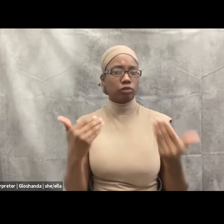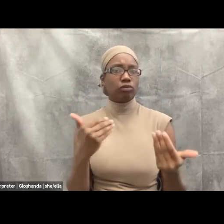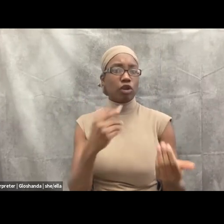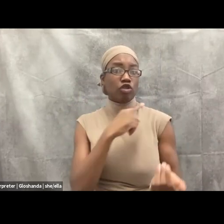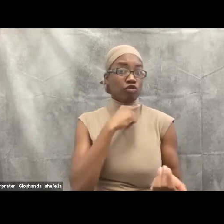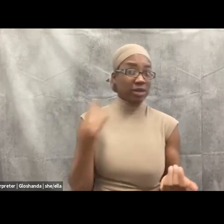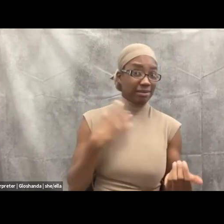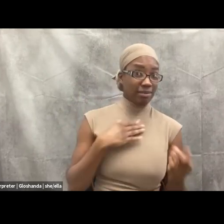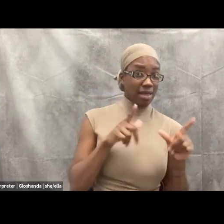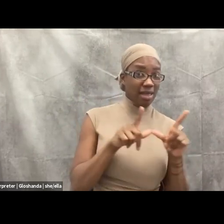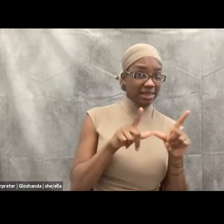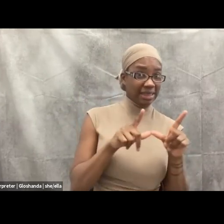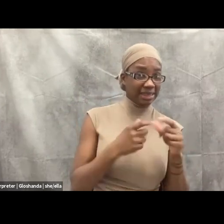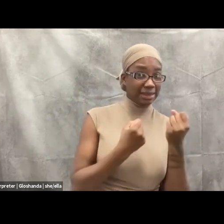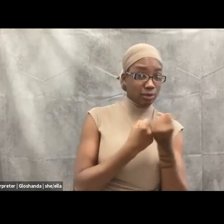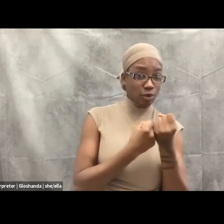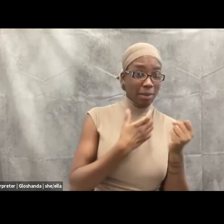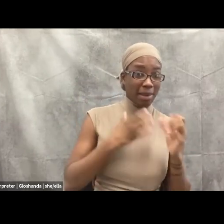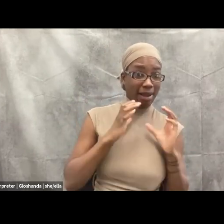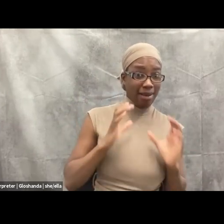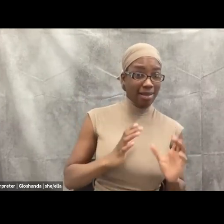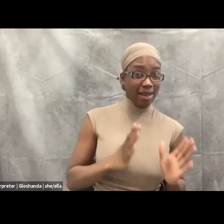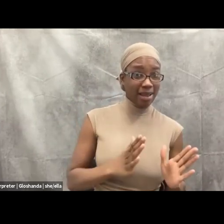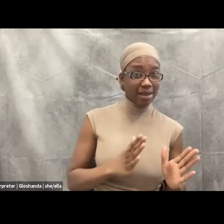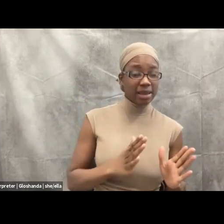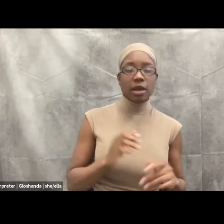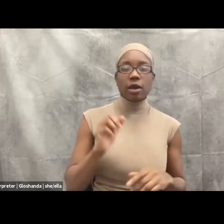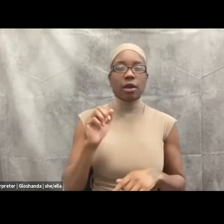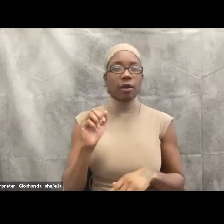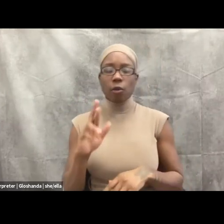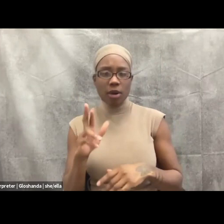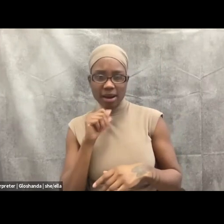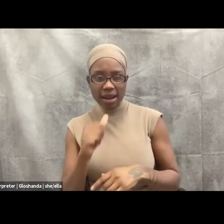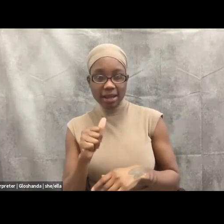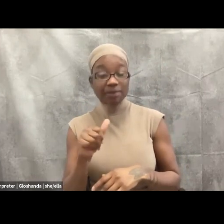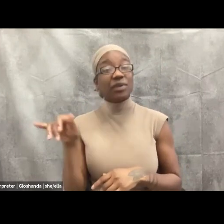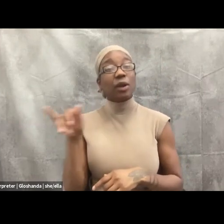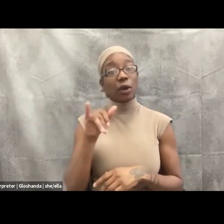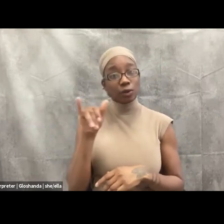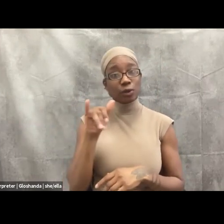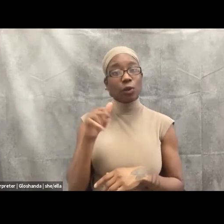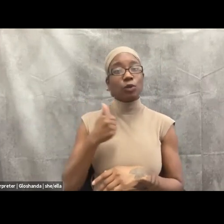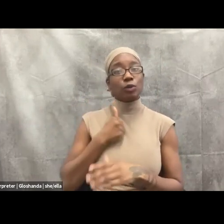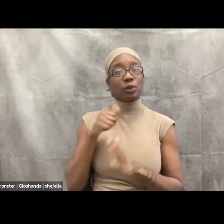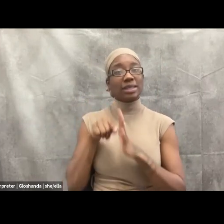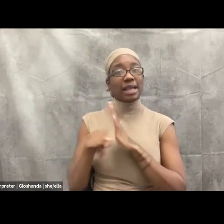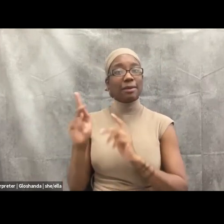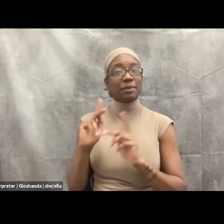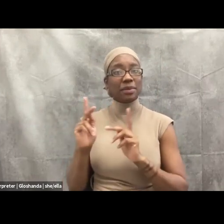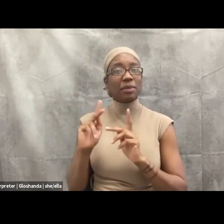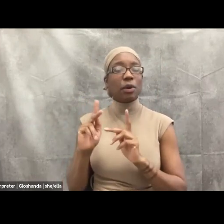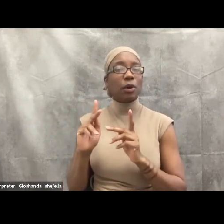clients. Um, this also forces suicidal people into a risk narrative where they might be considered dangerous or liability.